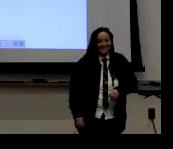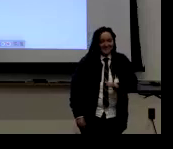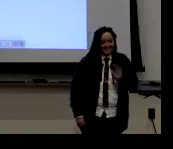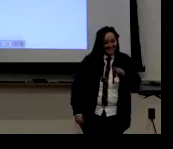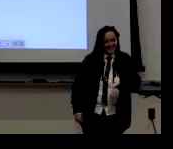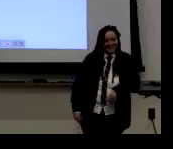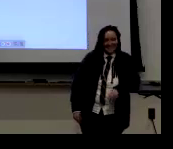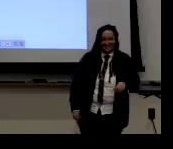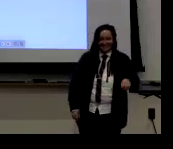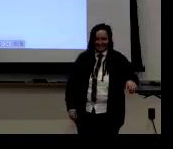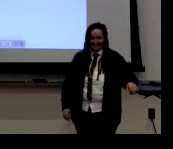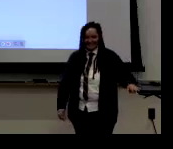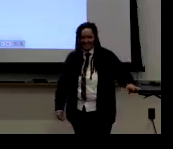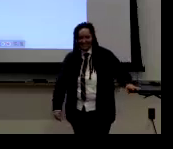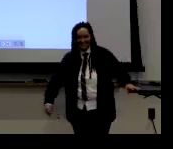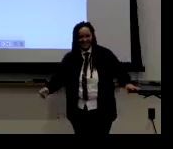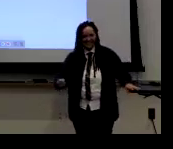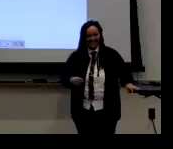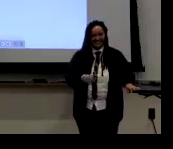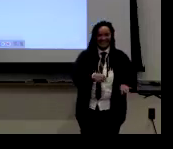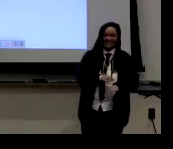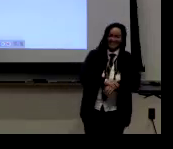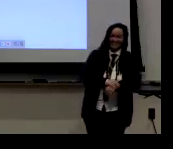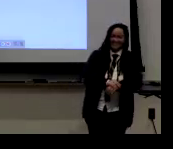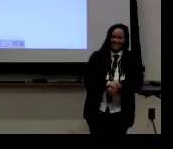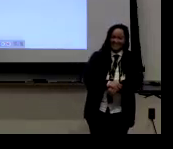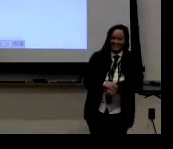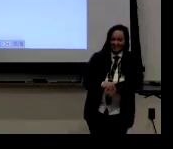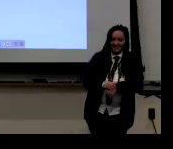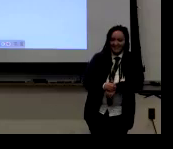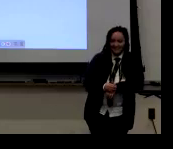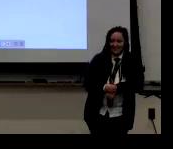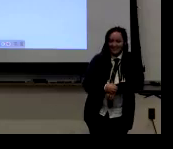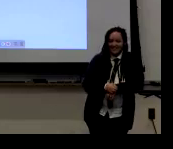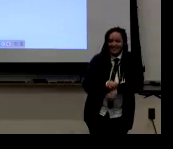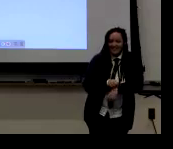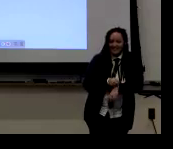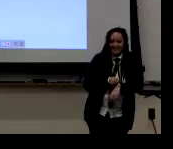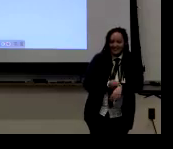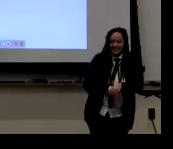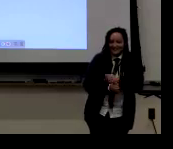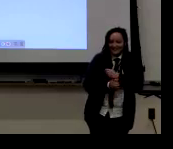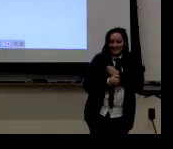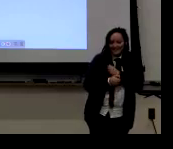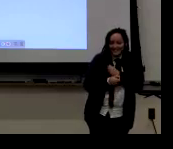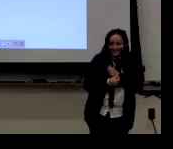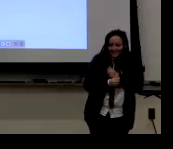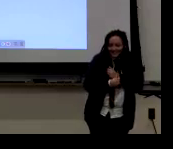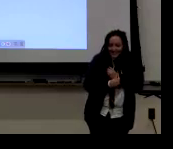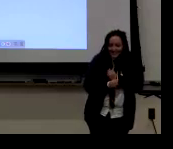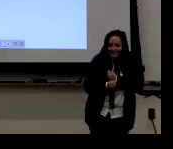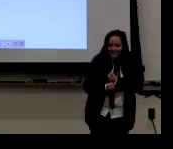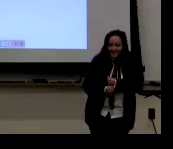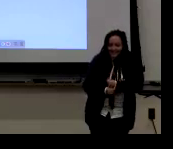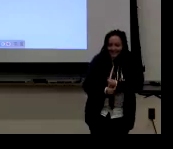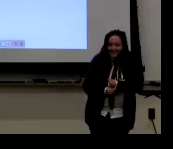Thank you for the talk. My question is based on your research. Have you noticed any trend